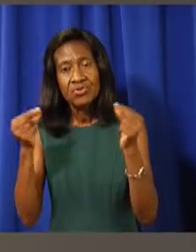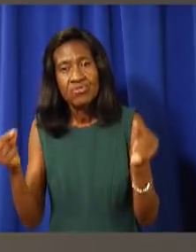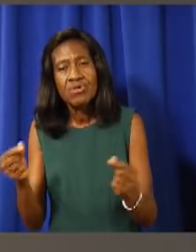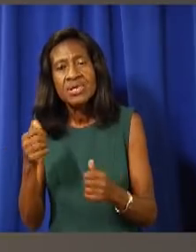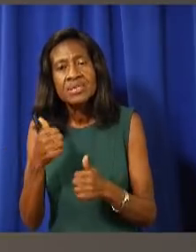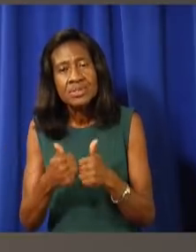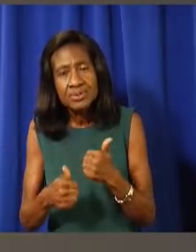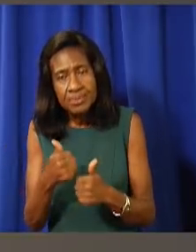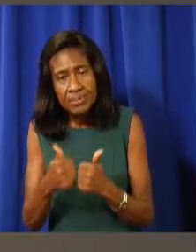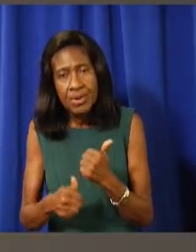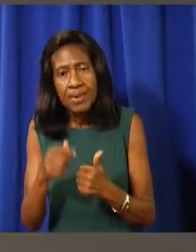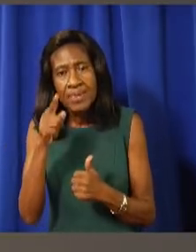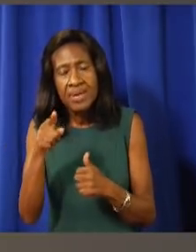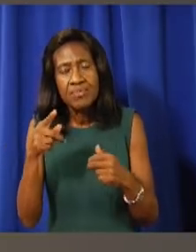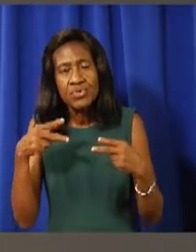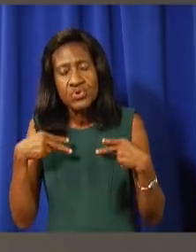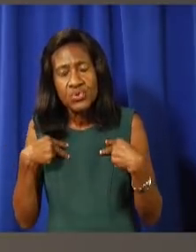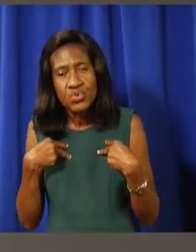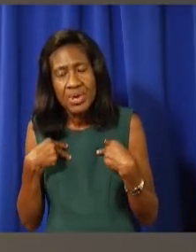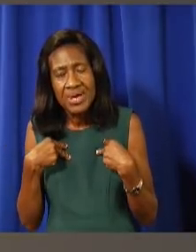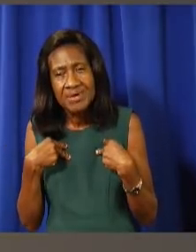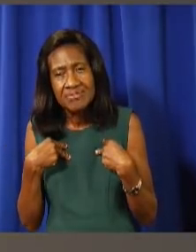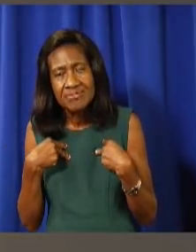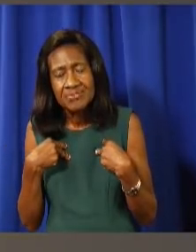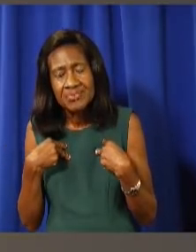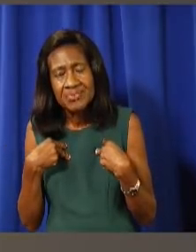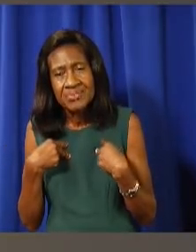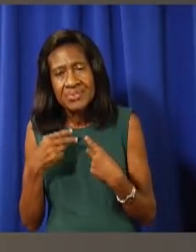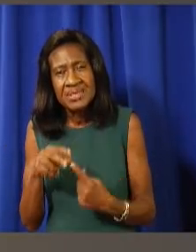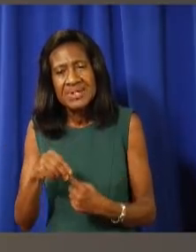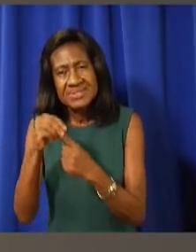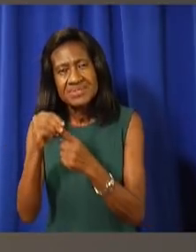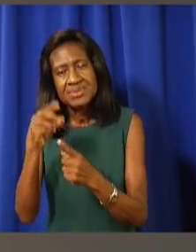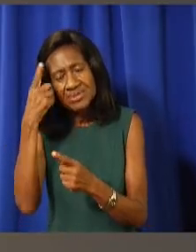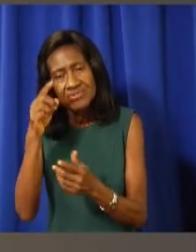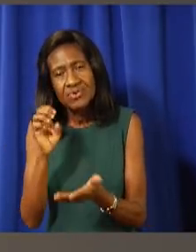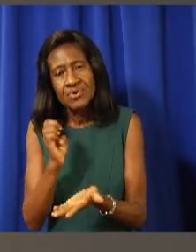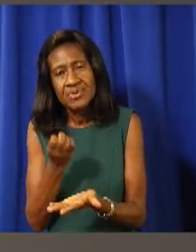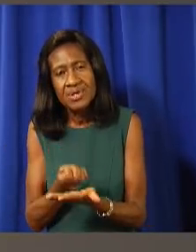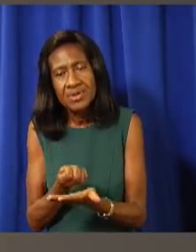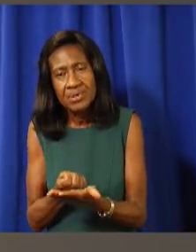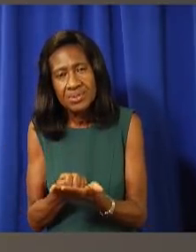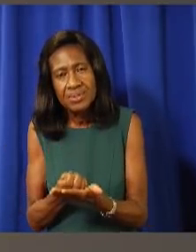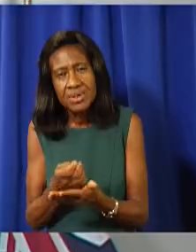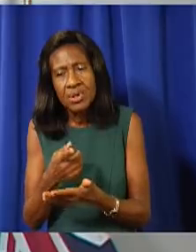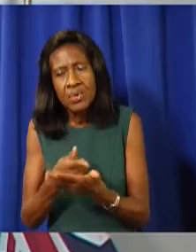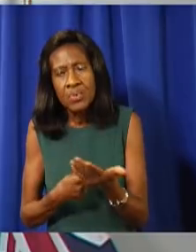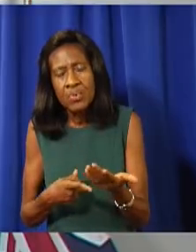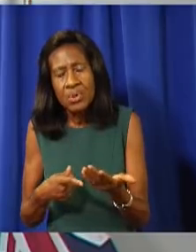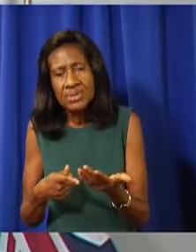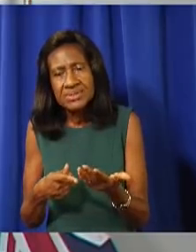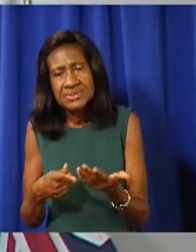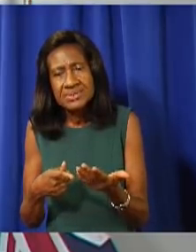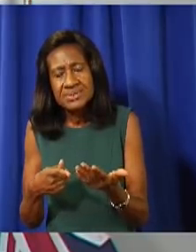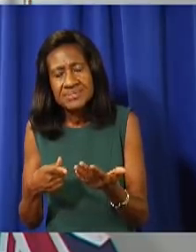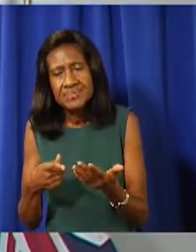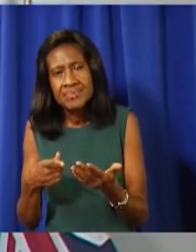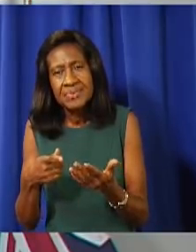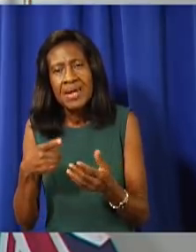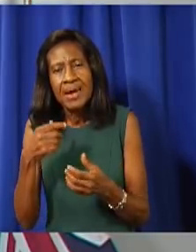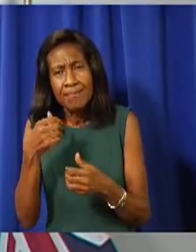well, but also just in terms of the economy because these things both go together. What are some of the greatest challenges you're seeing for us over the next few months?